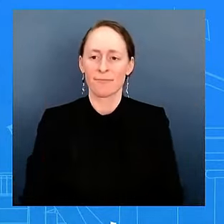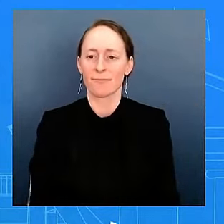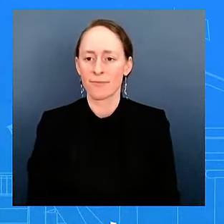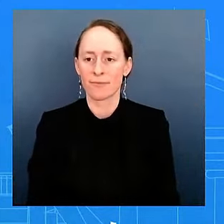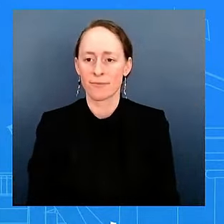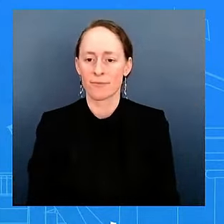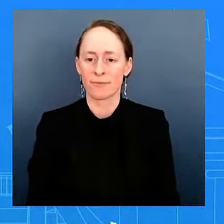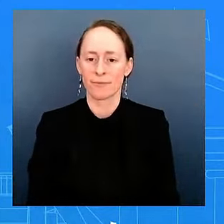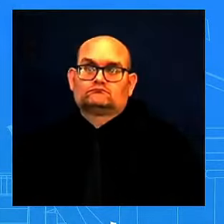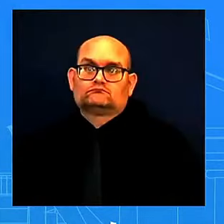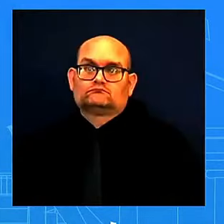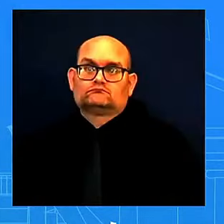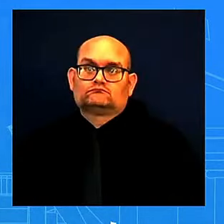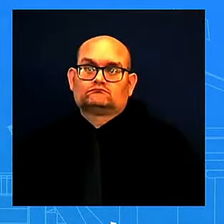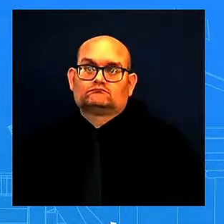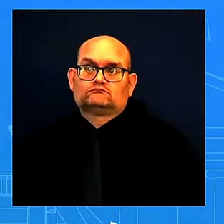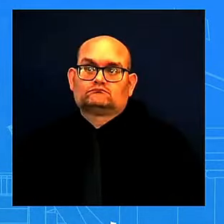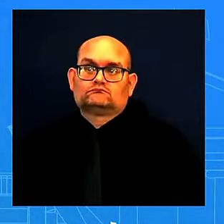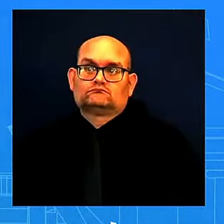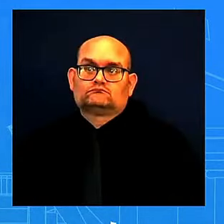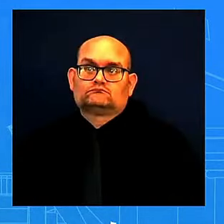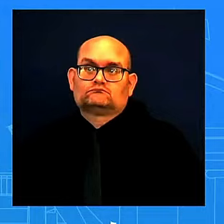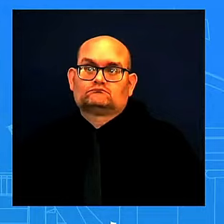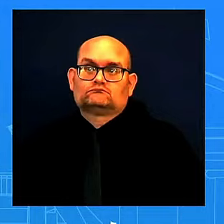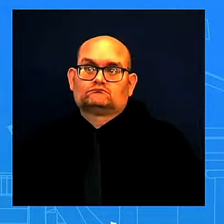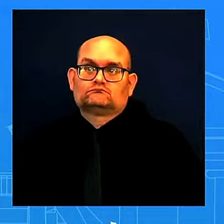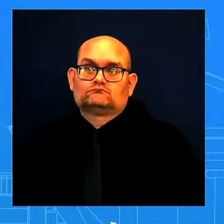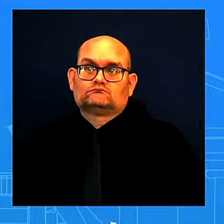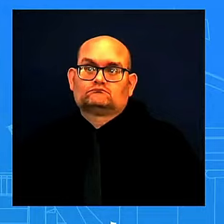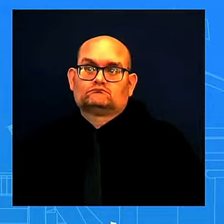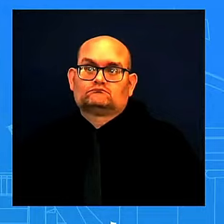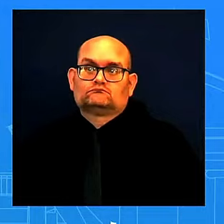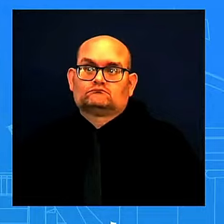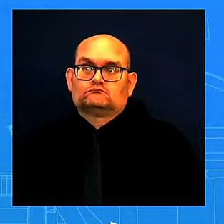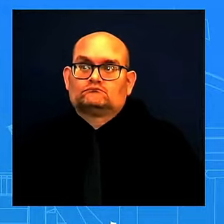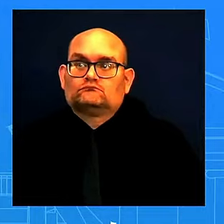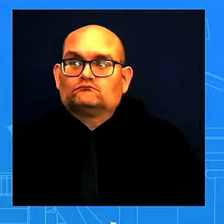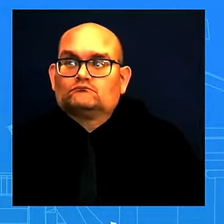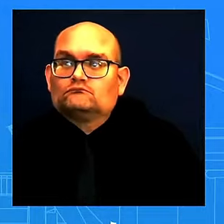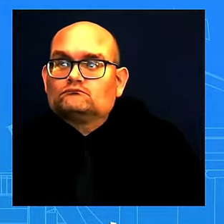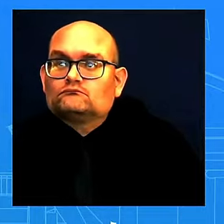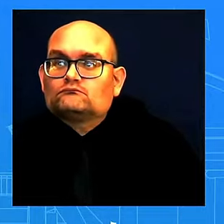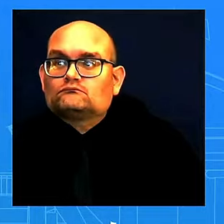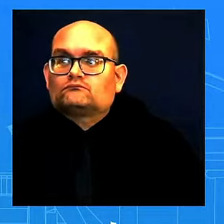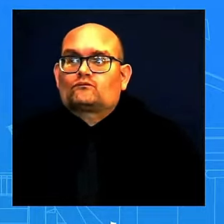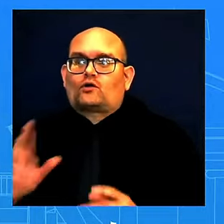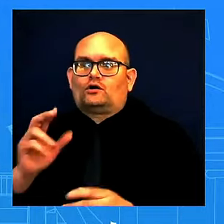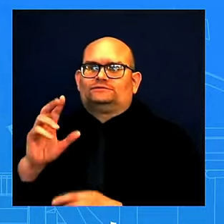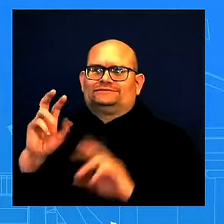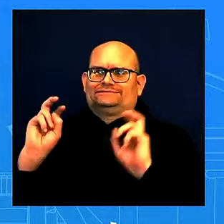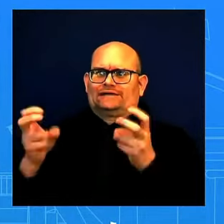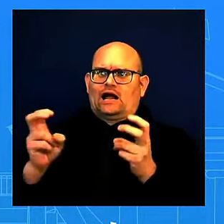new regulations, the new Title IX rewrite, will allow men, biological men, into women's locker rooms?